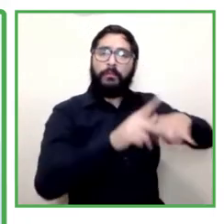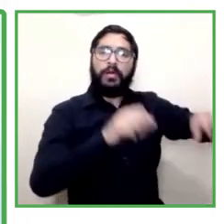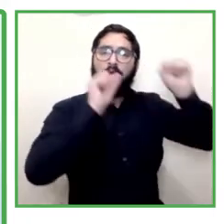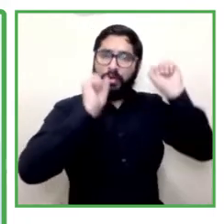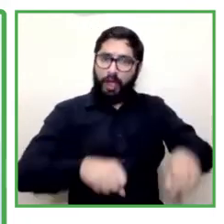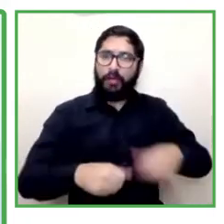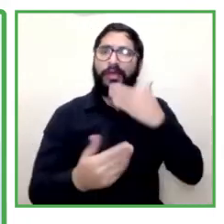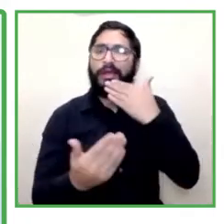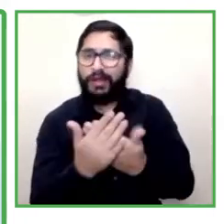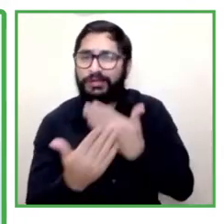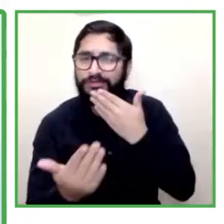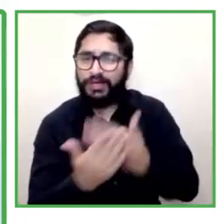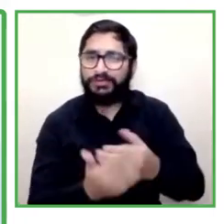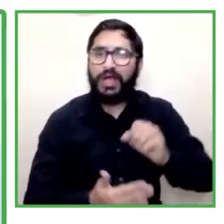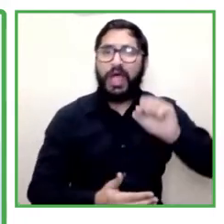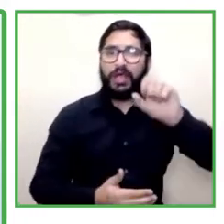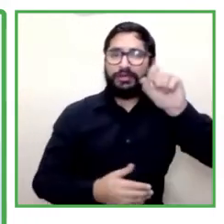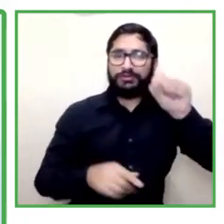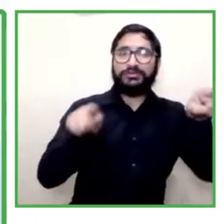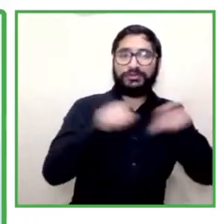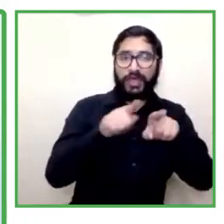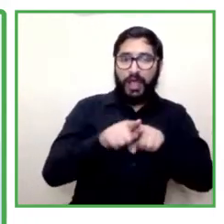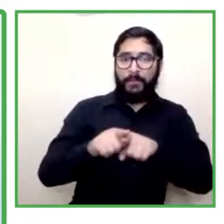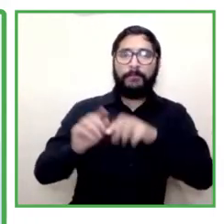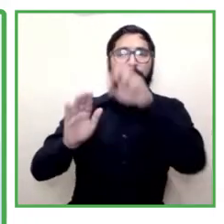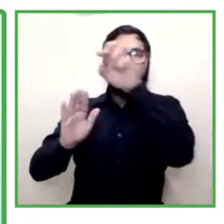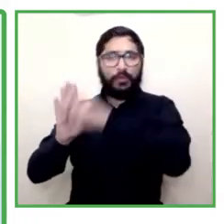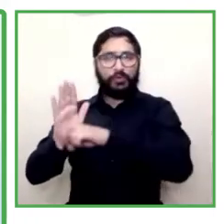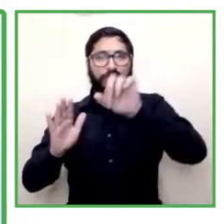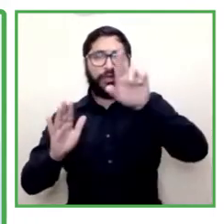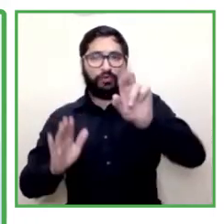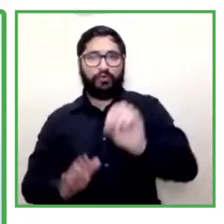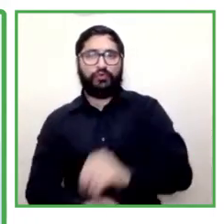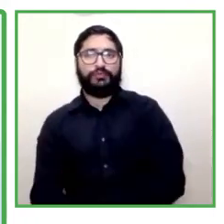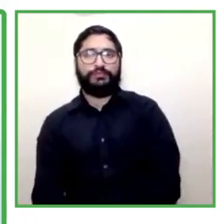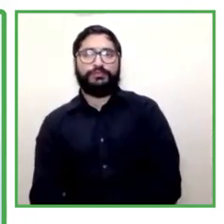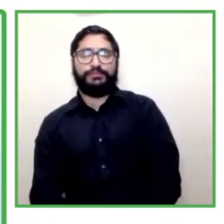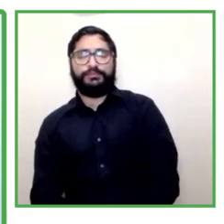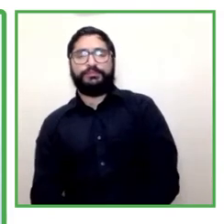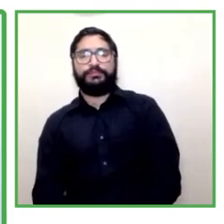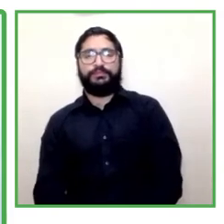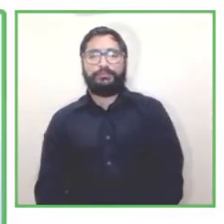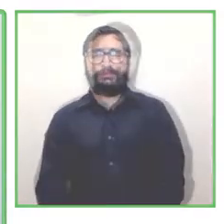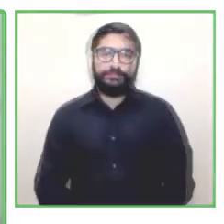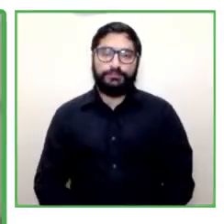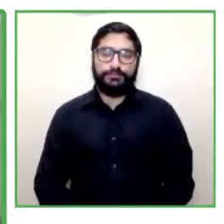um to the digital transformation thank you so much